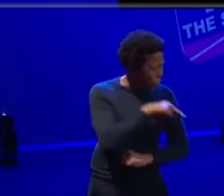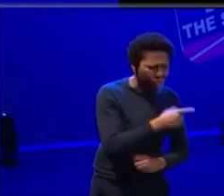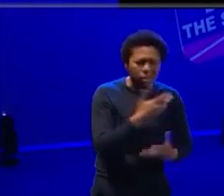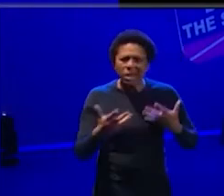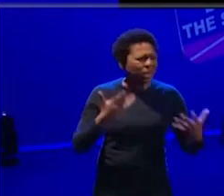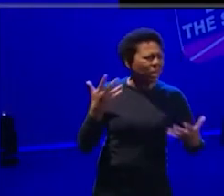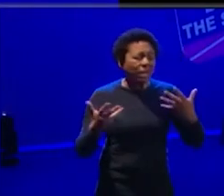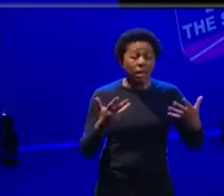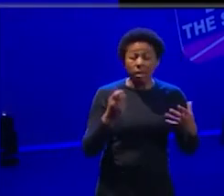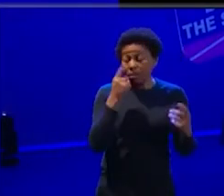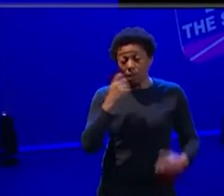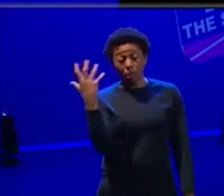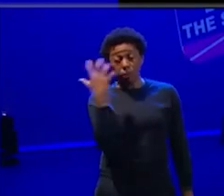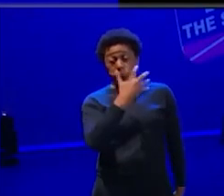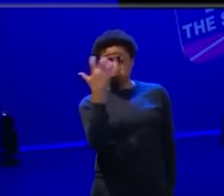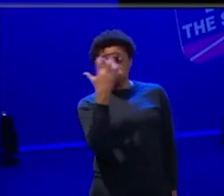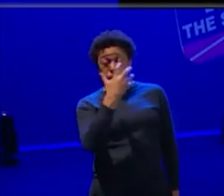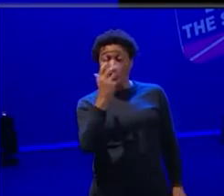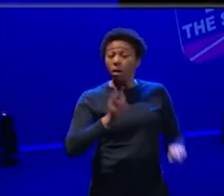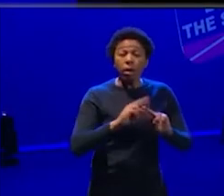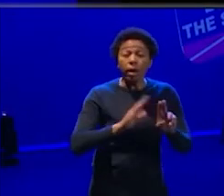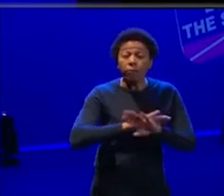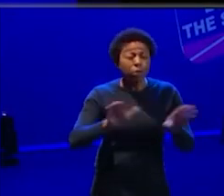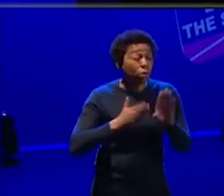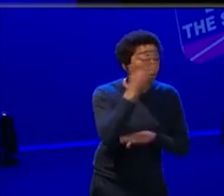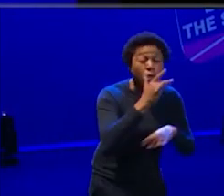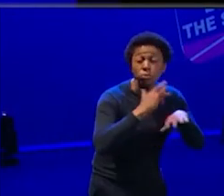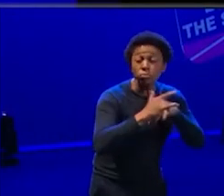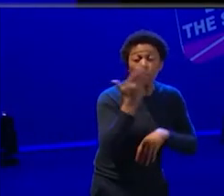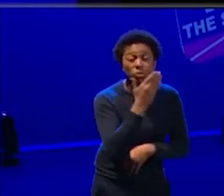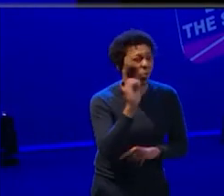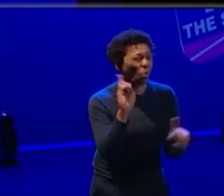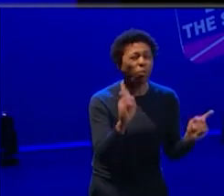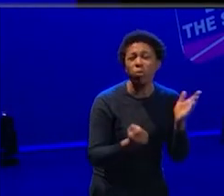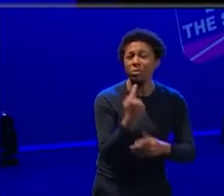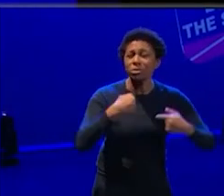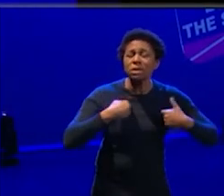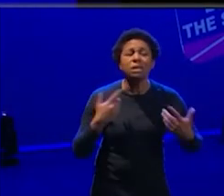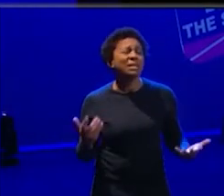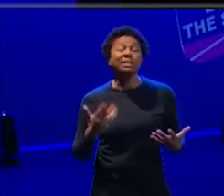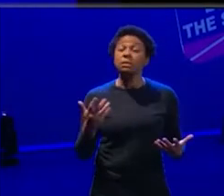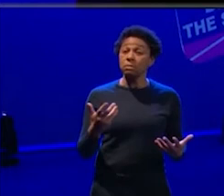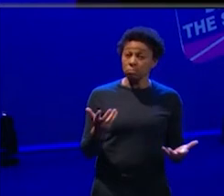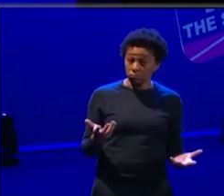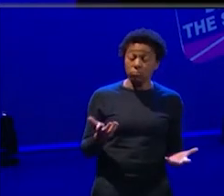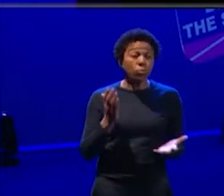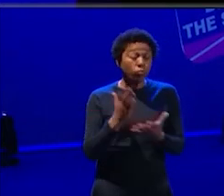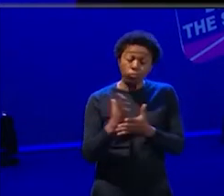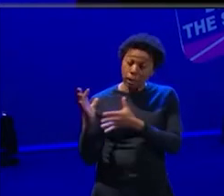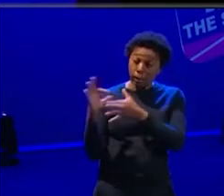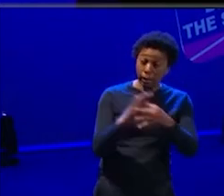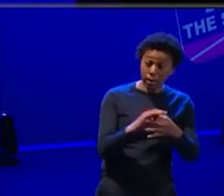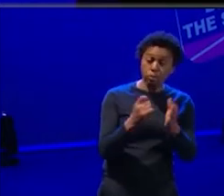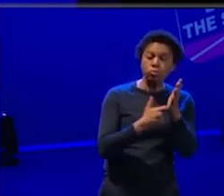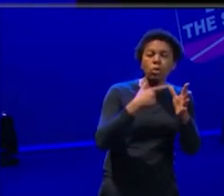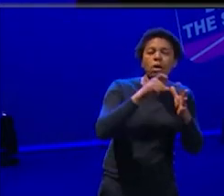want to do that? What's the alternative if I don't go to drama school? Do I have to go to drama school? Um, and because it's, it's linked closely with